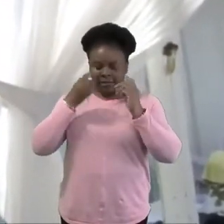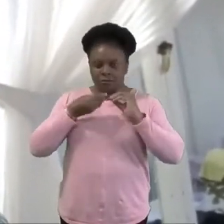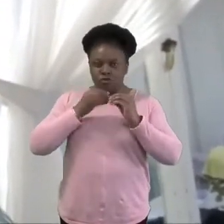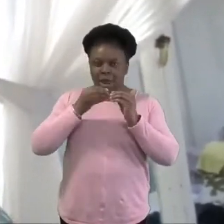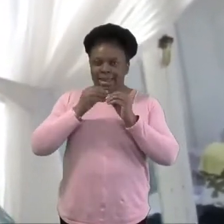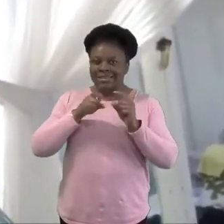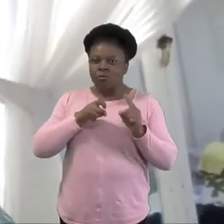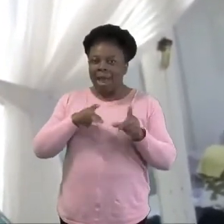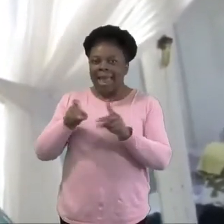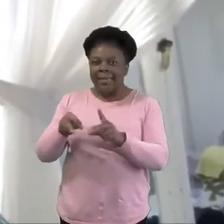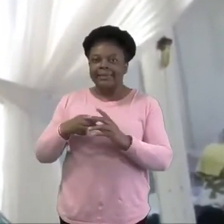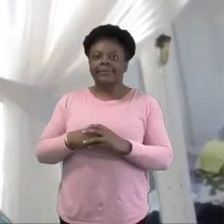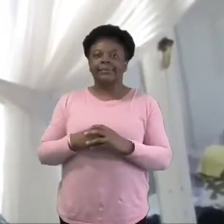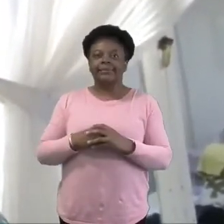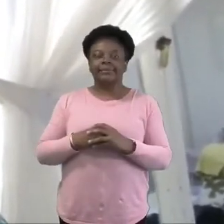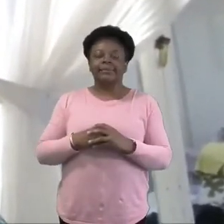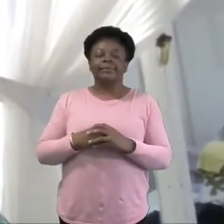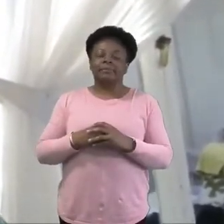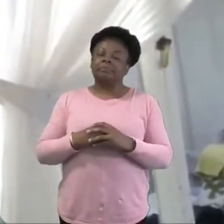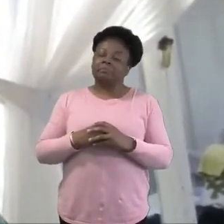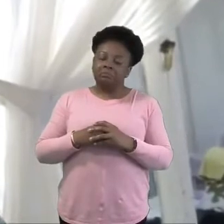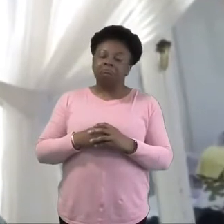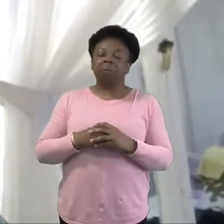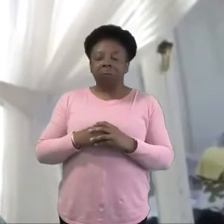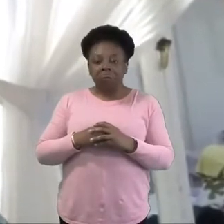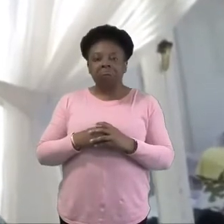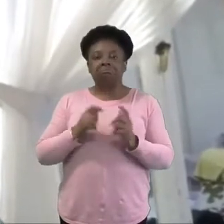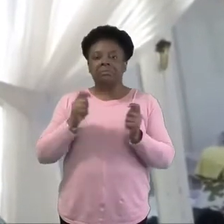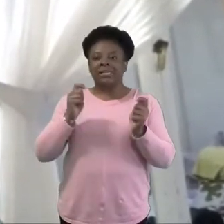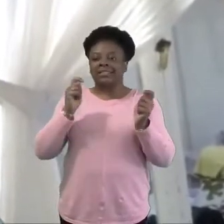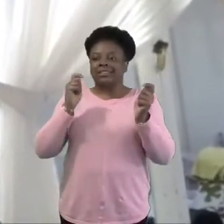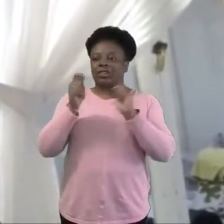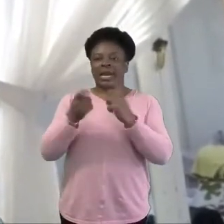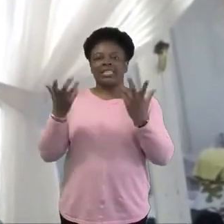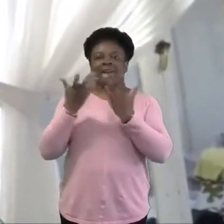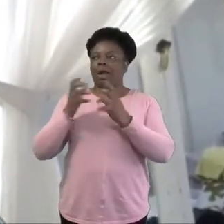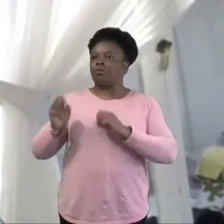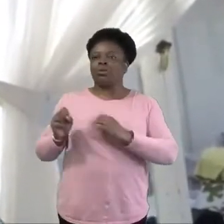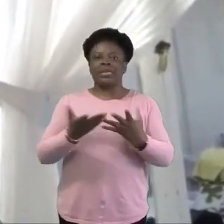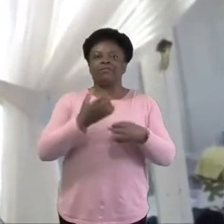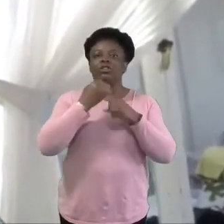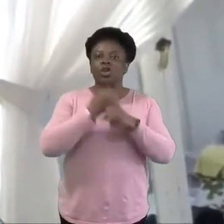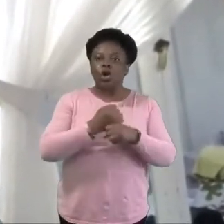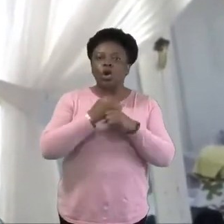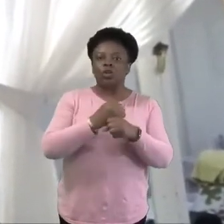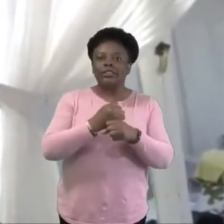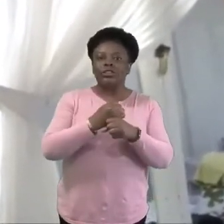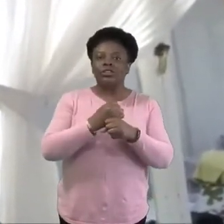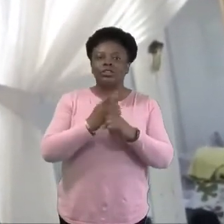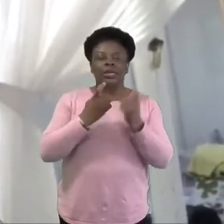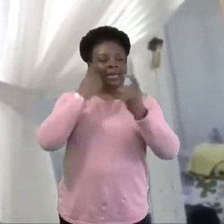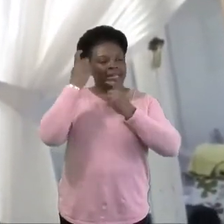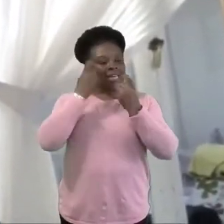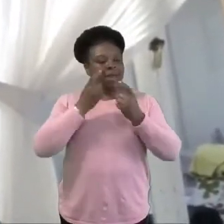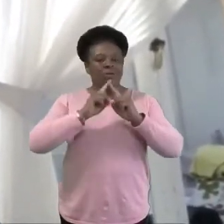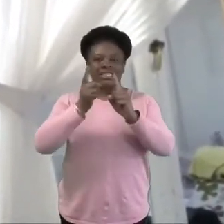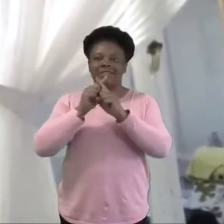how perhaps the change of media and the use of different platforms has